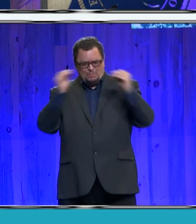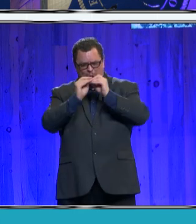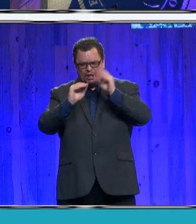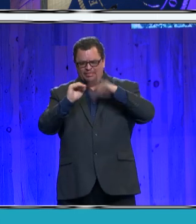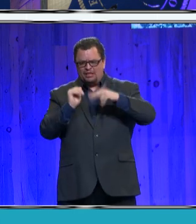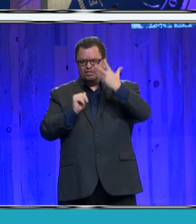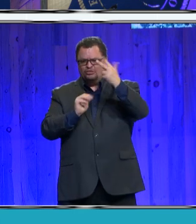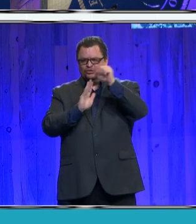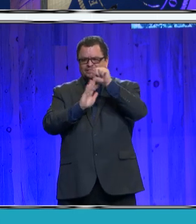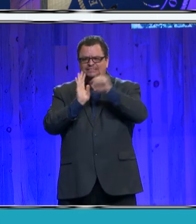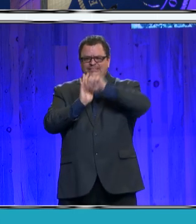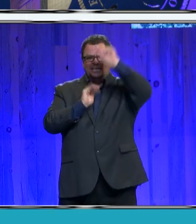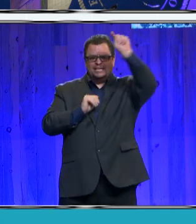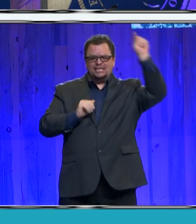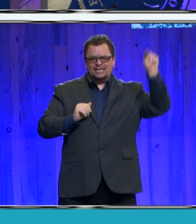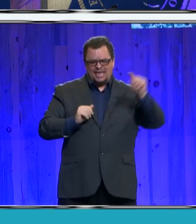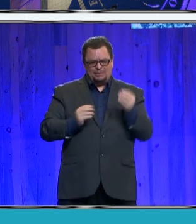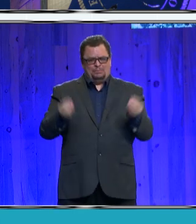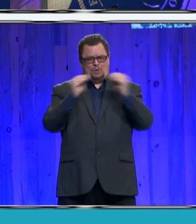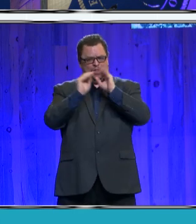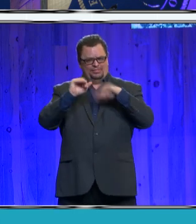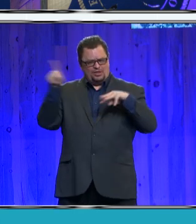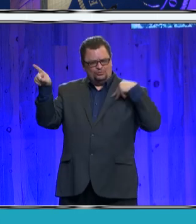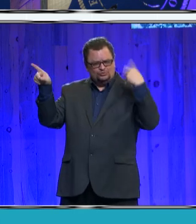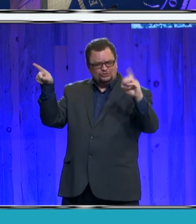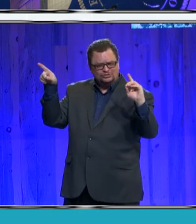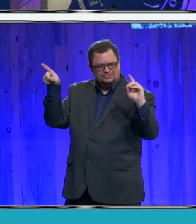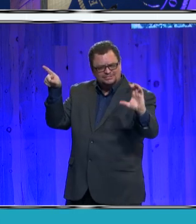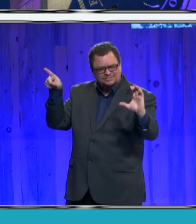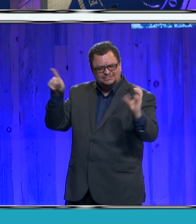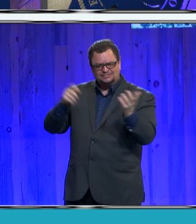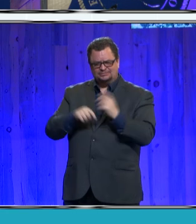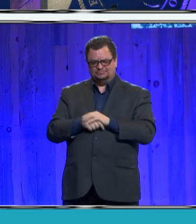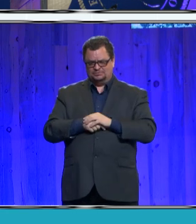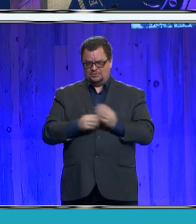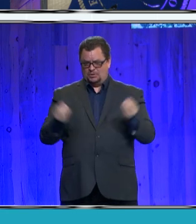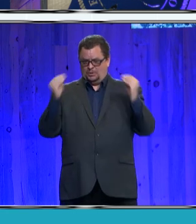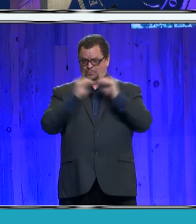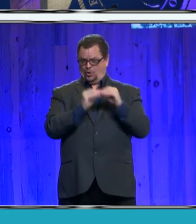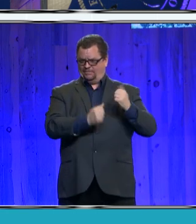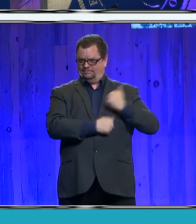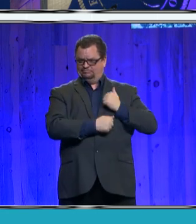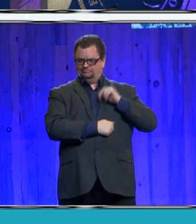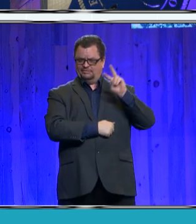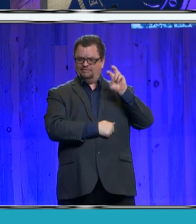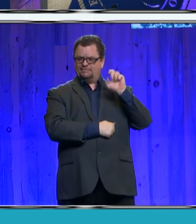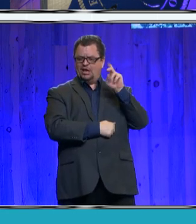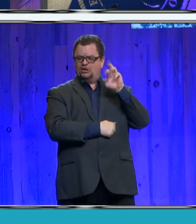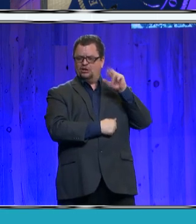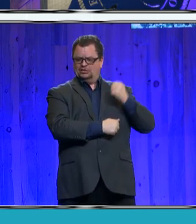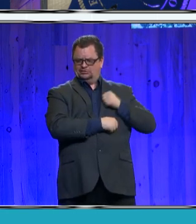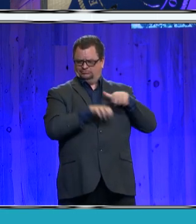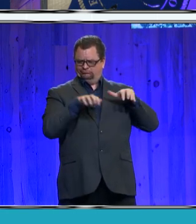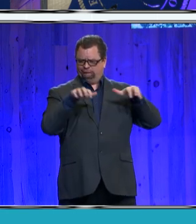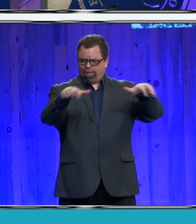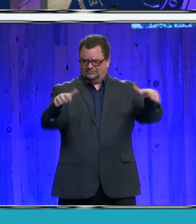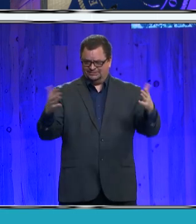We have more veterans in our county than 53 counties in Colorado have total population.